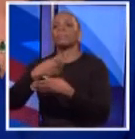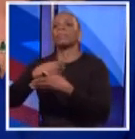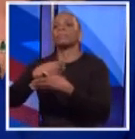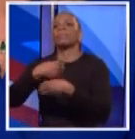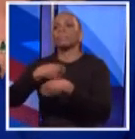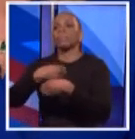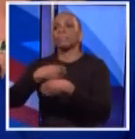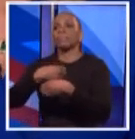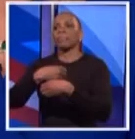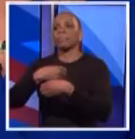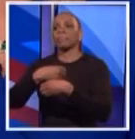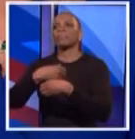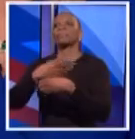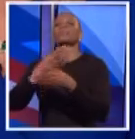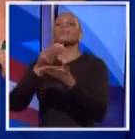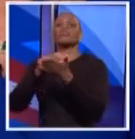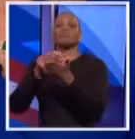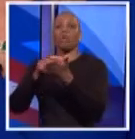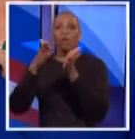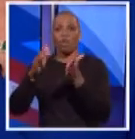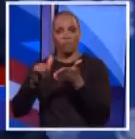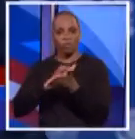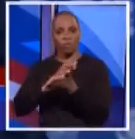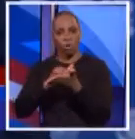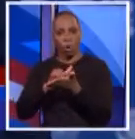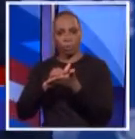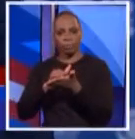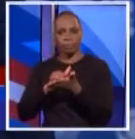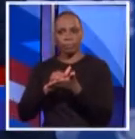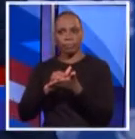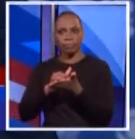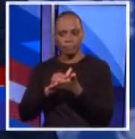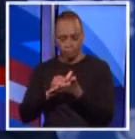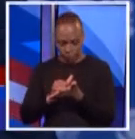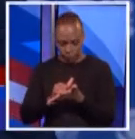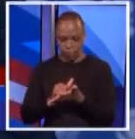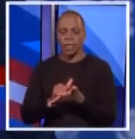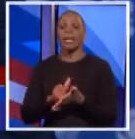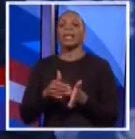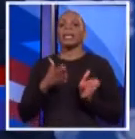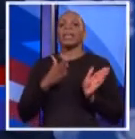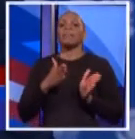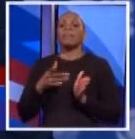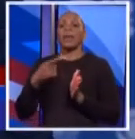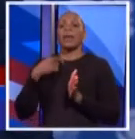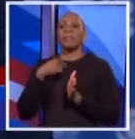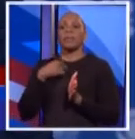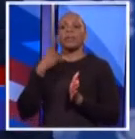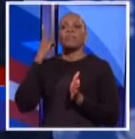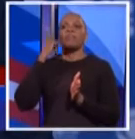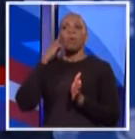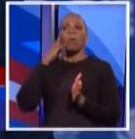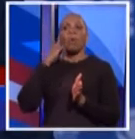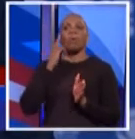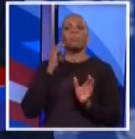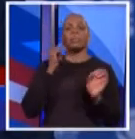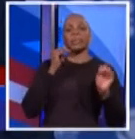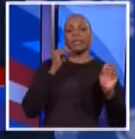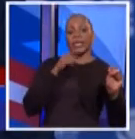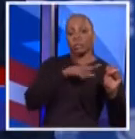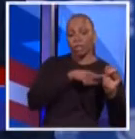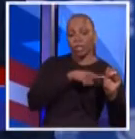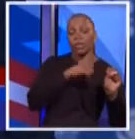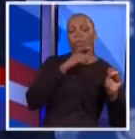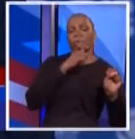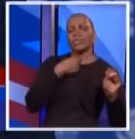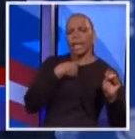it prepared me to be a public official concerned about small business. know, 24 years ago, I wanted to take a shot with some friends and see if we